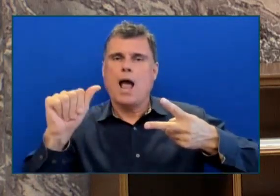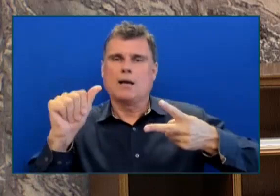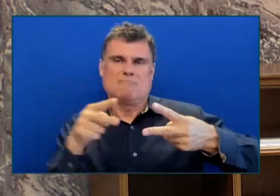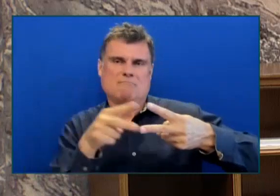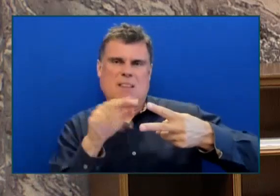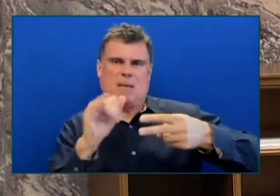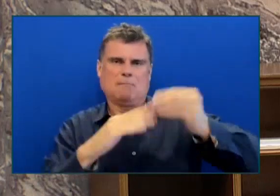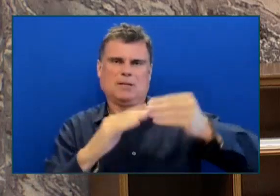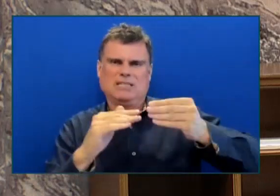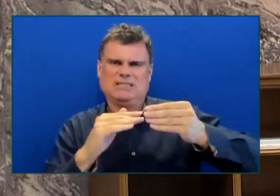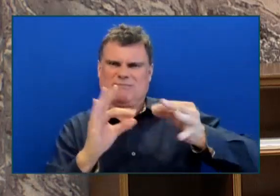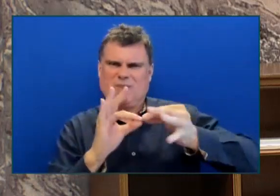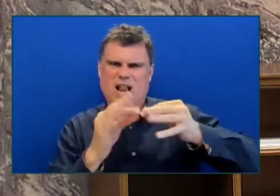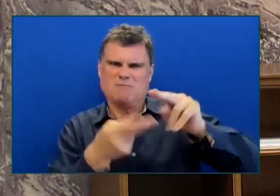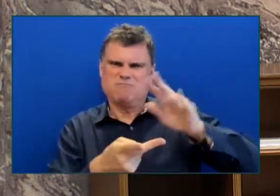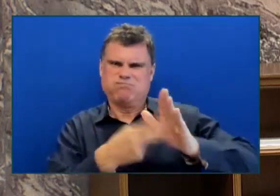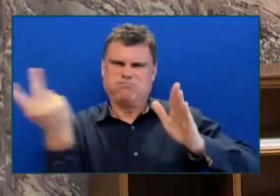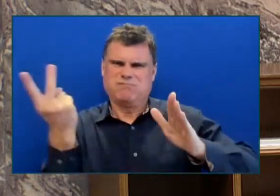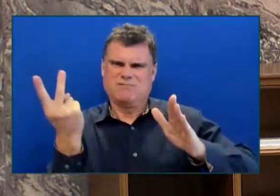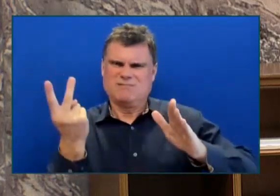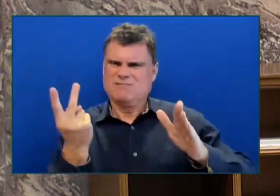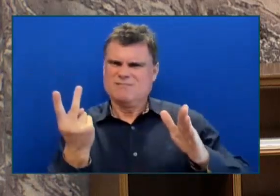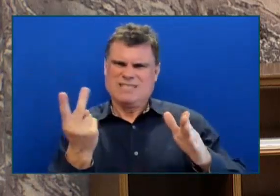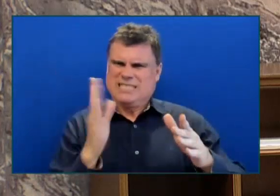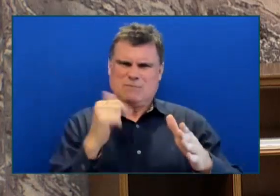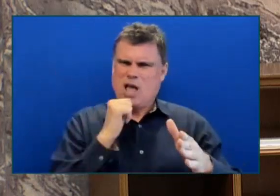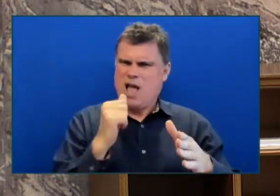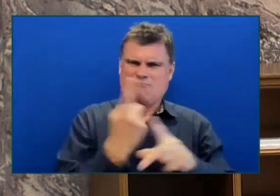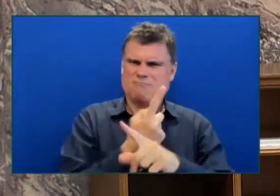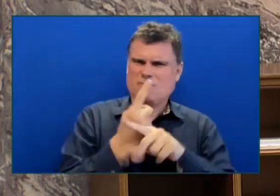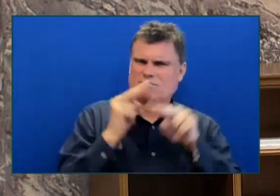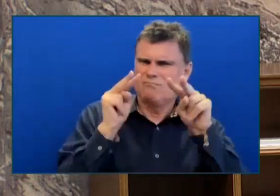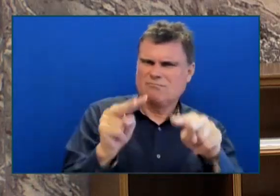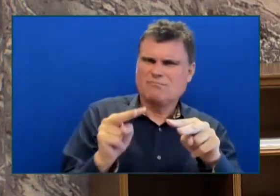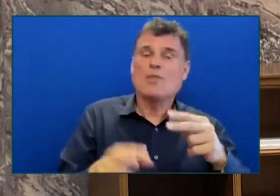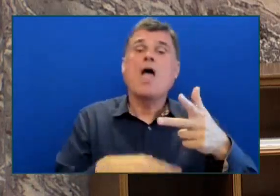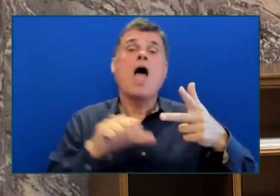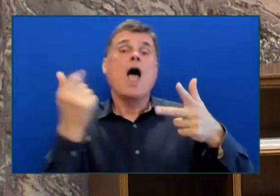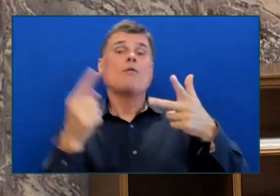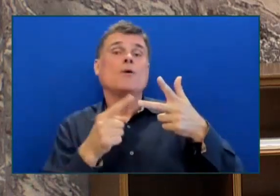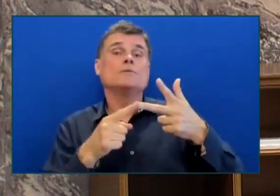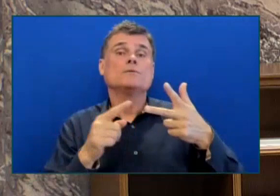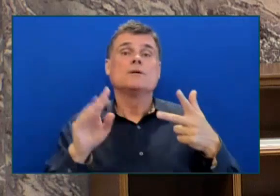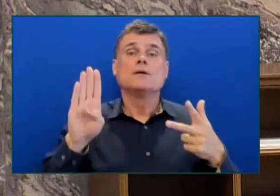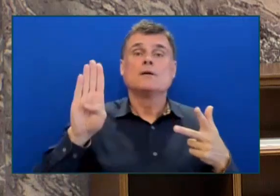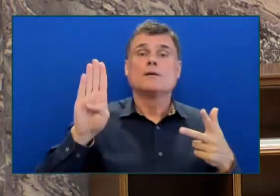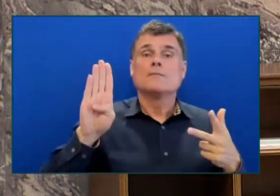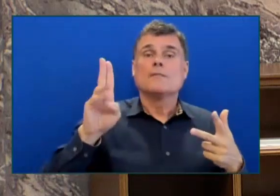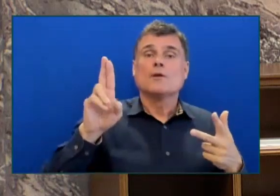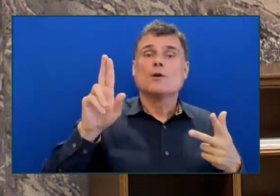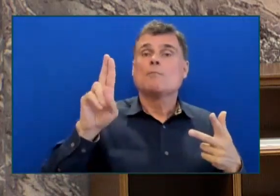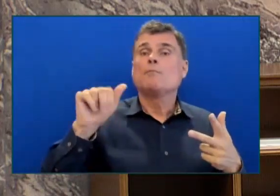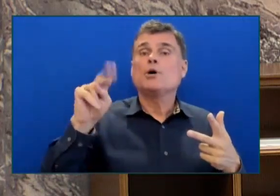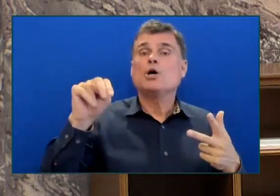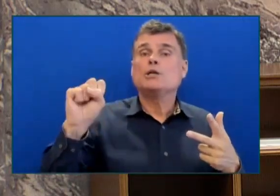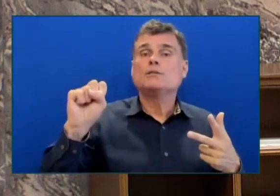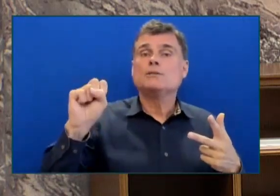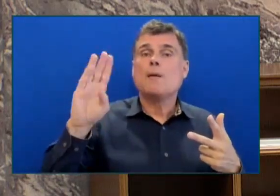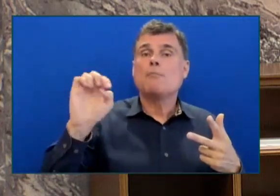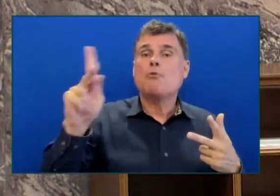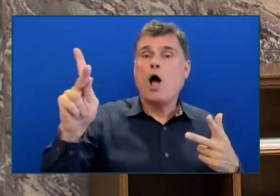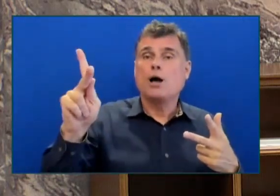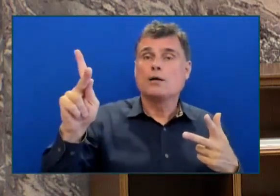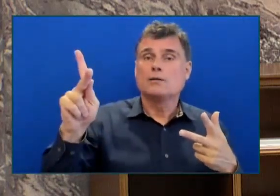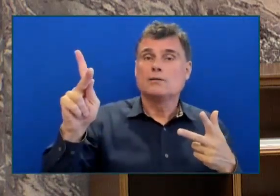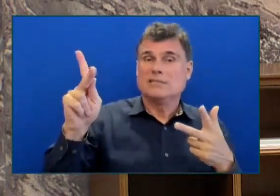a property that the Premier personally celebrated the purchase of, even calling it sweet justice for one of his first files as a